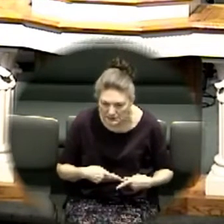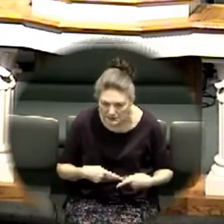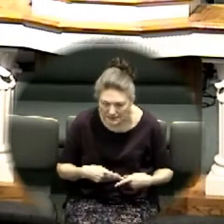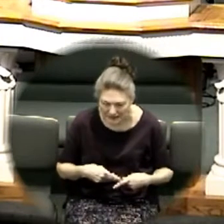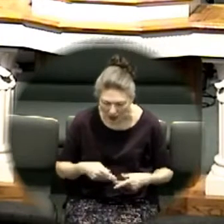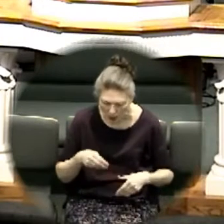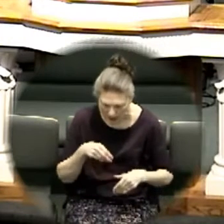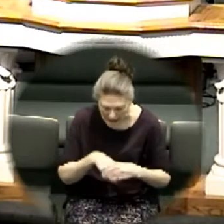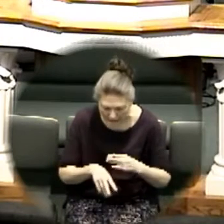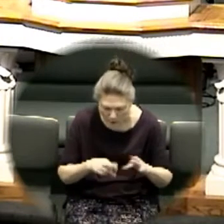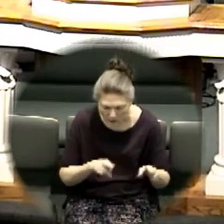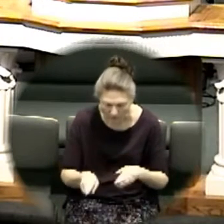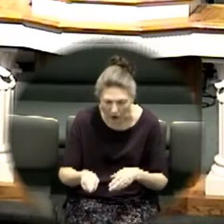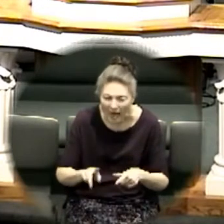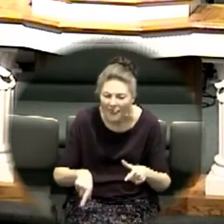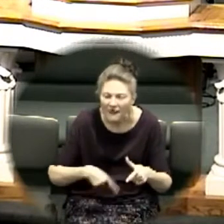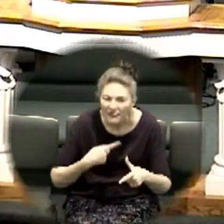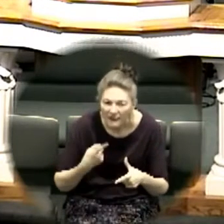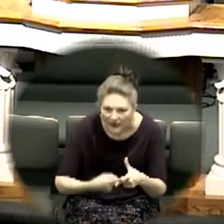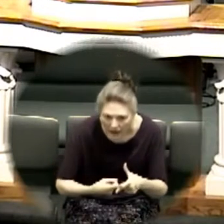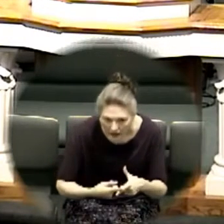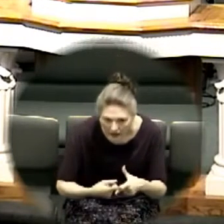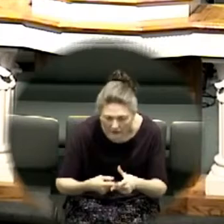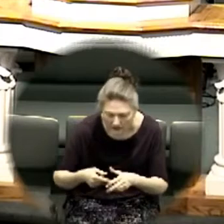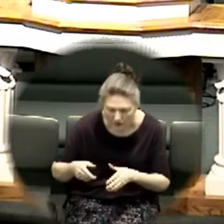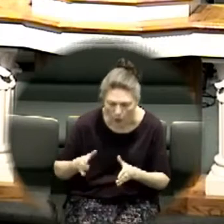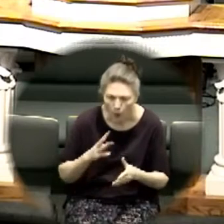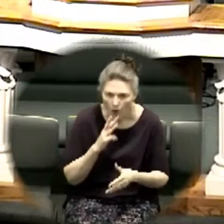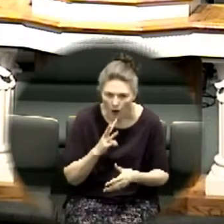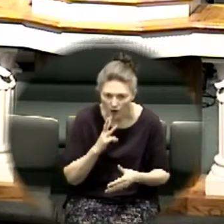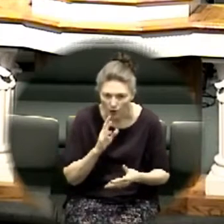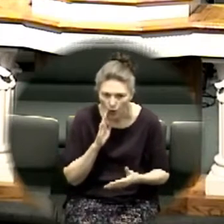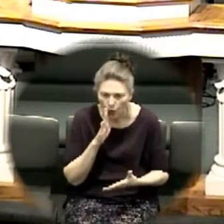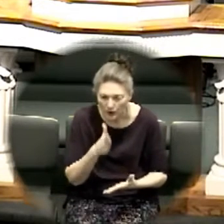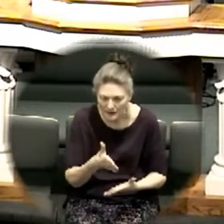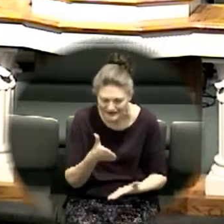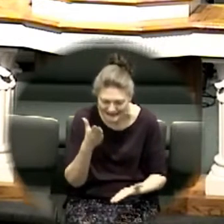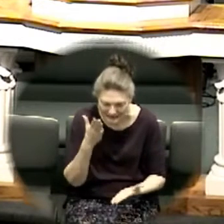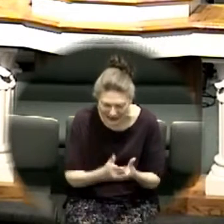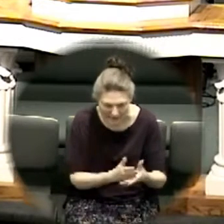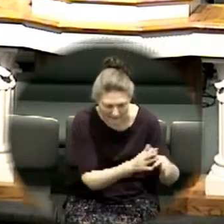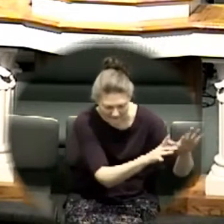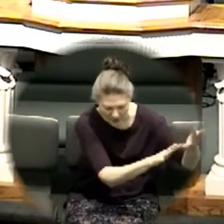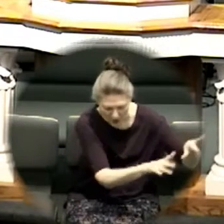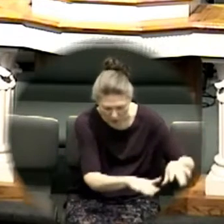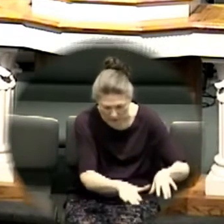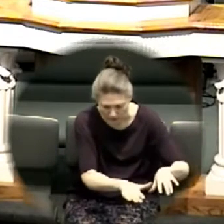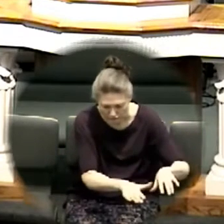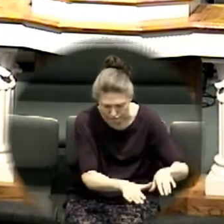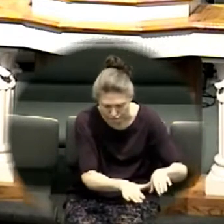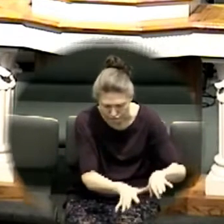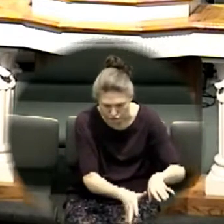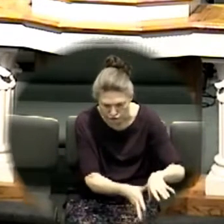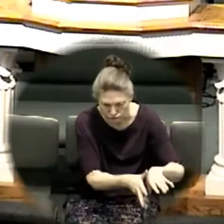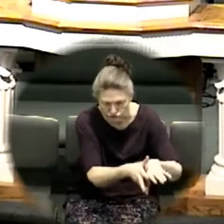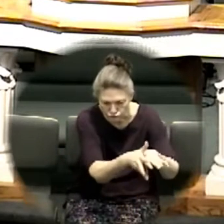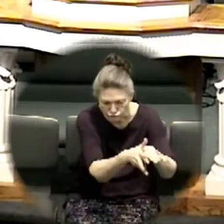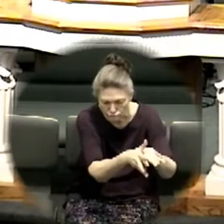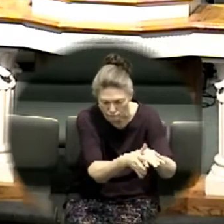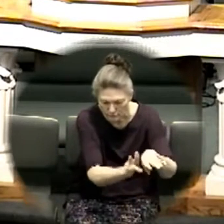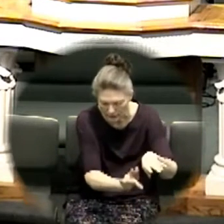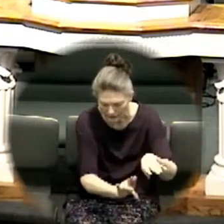what are you contemplating with god what's going through your mind